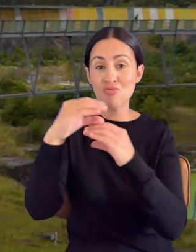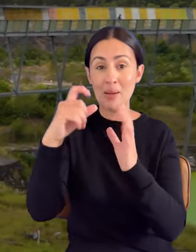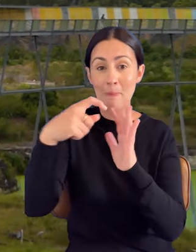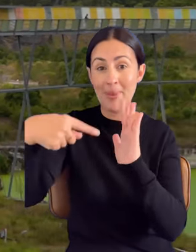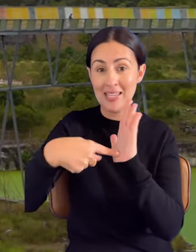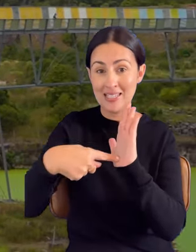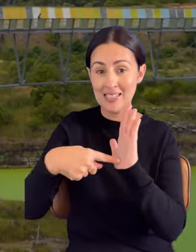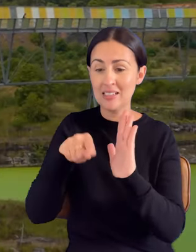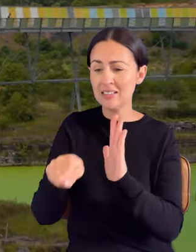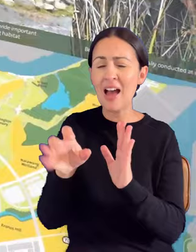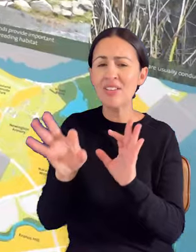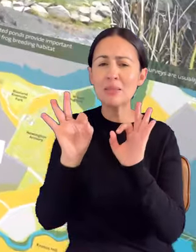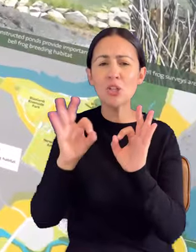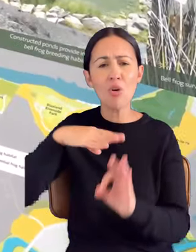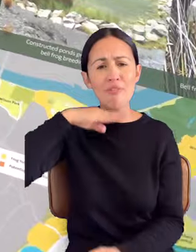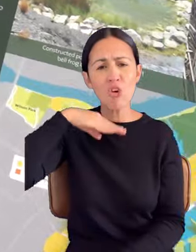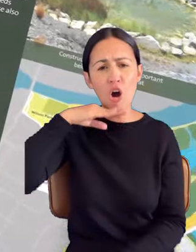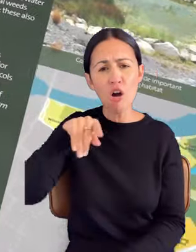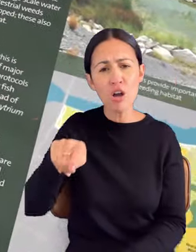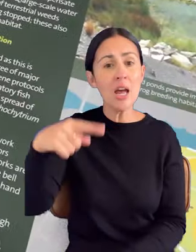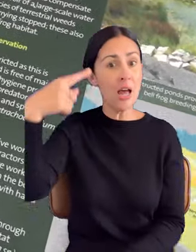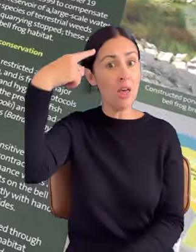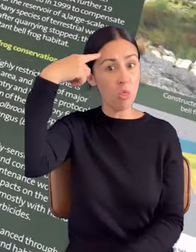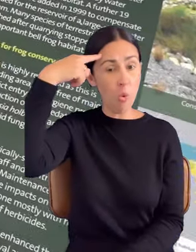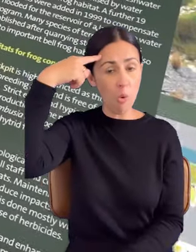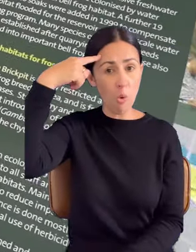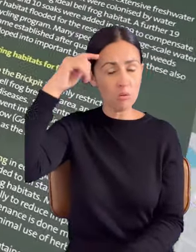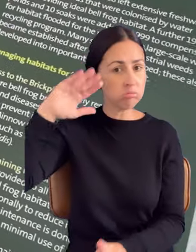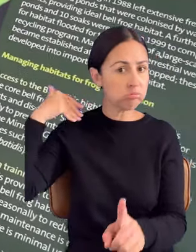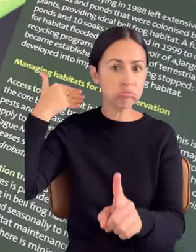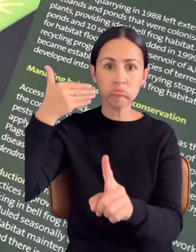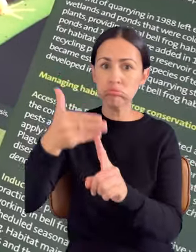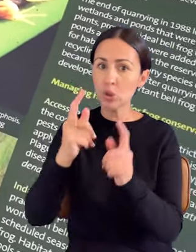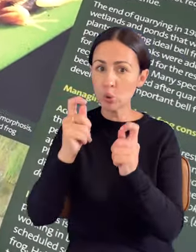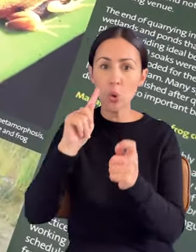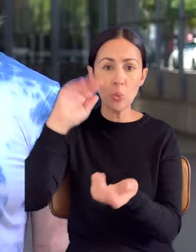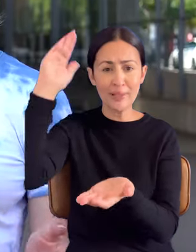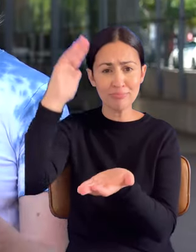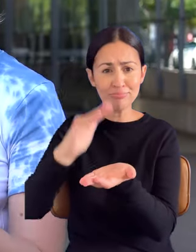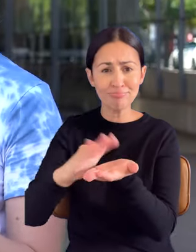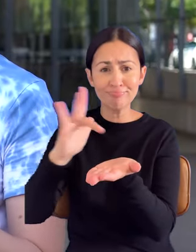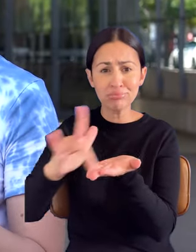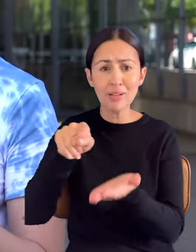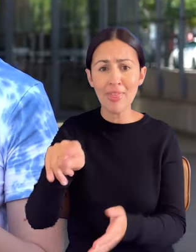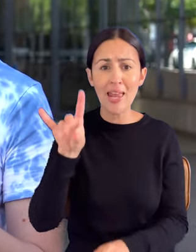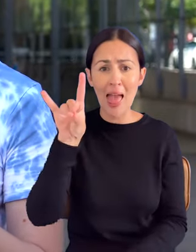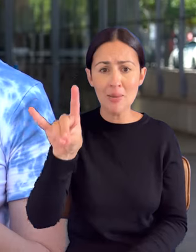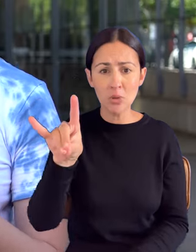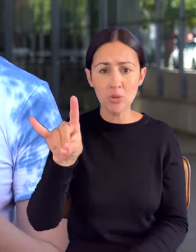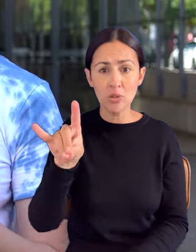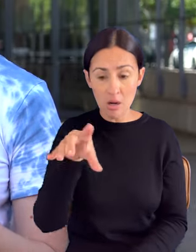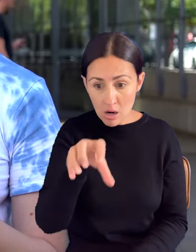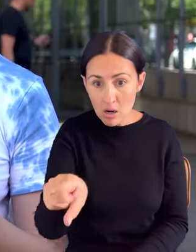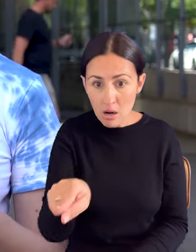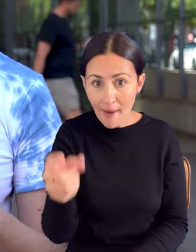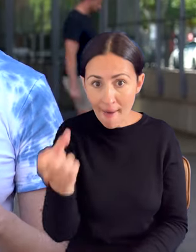species of frog there, the green and golden bell frog, that was previously thought to be going extinct, but then they found this little colony of them